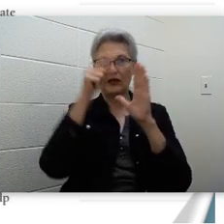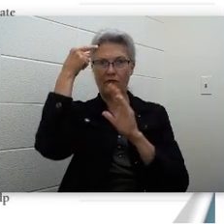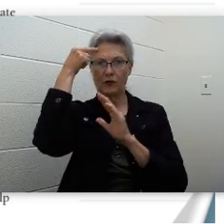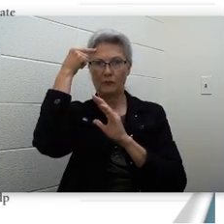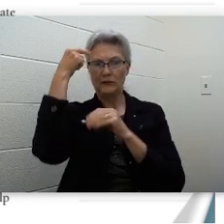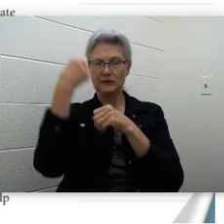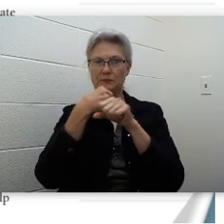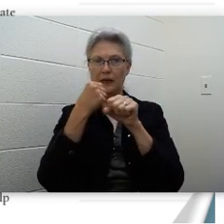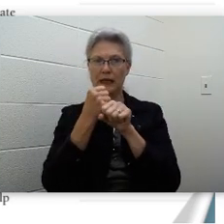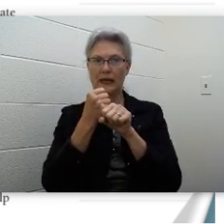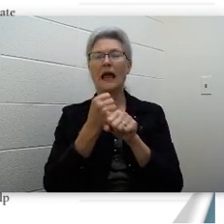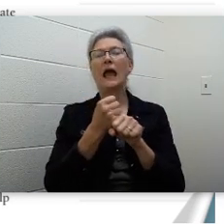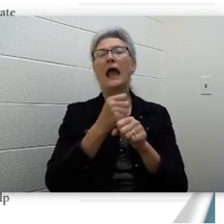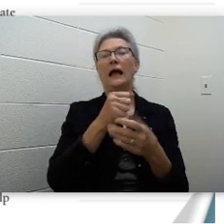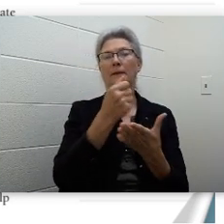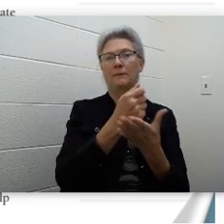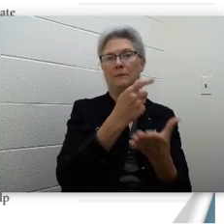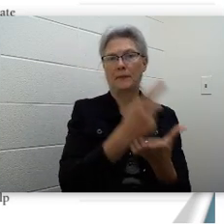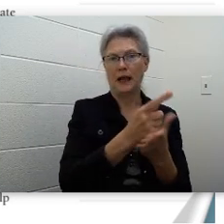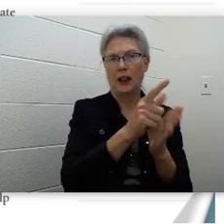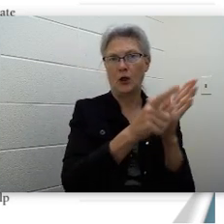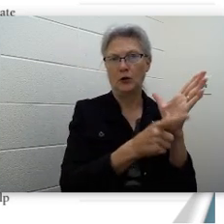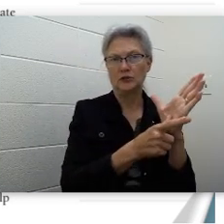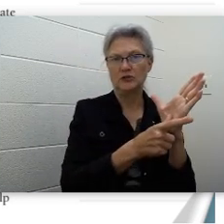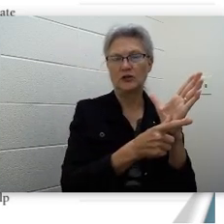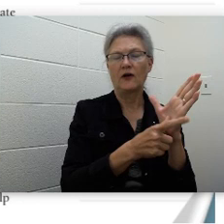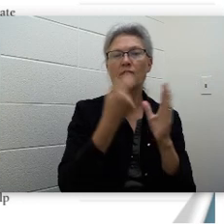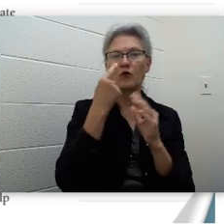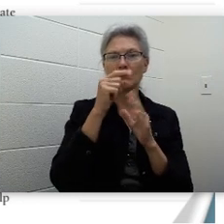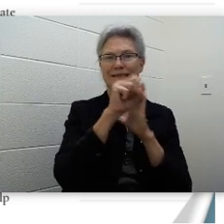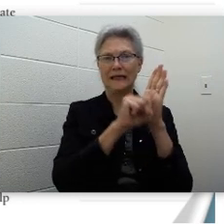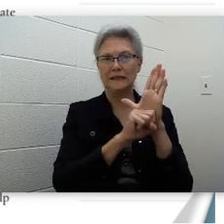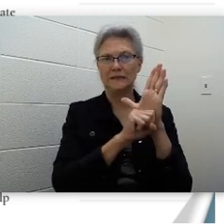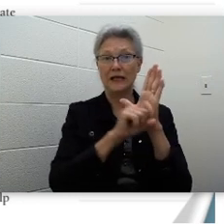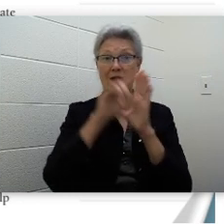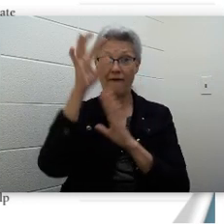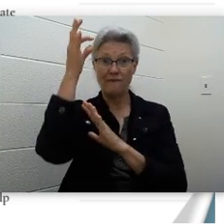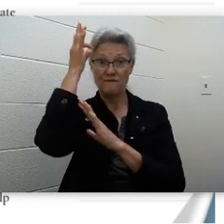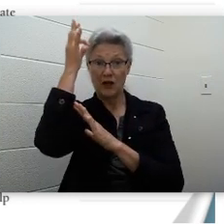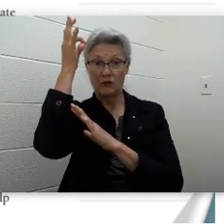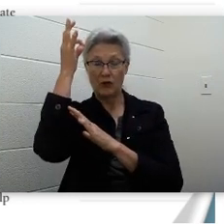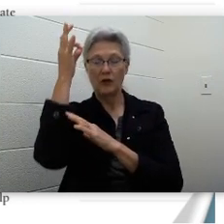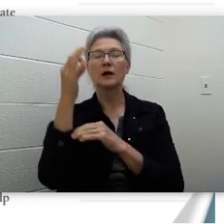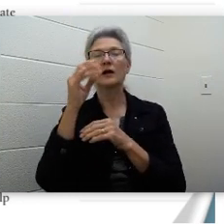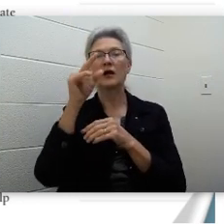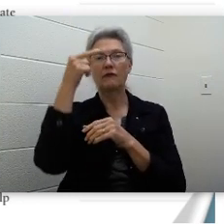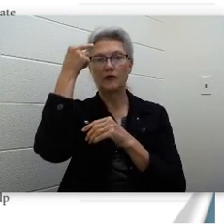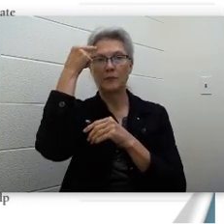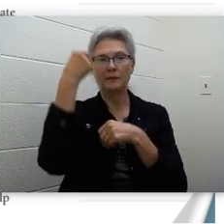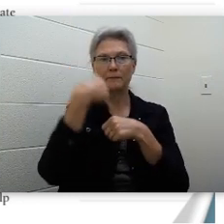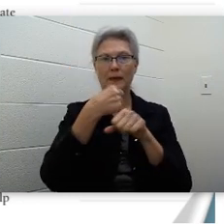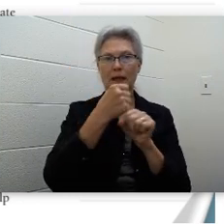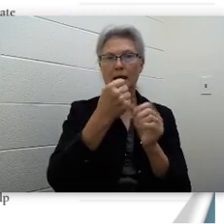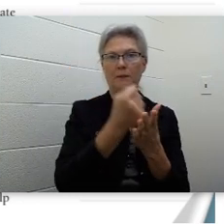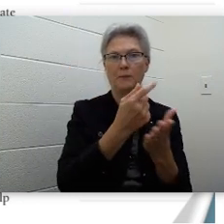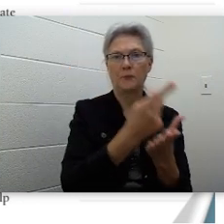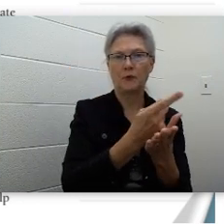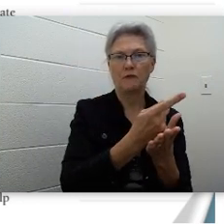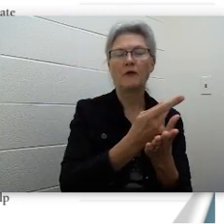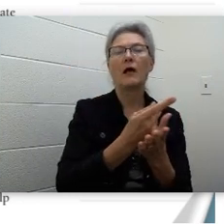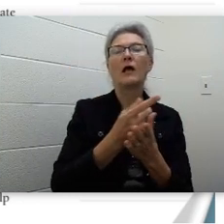make an enforced laws in states. Federal governments make an enforced laws for the nation or country.